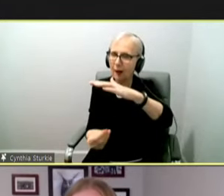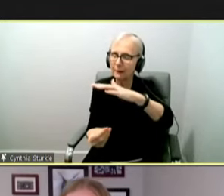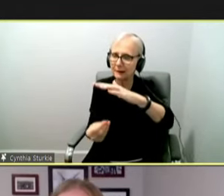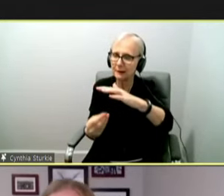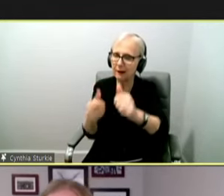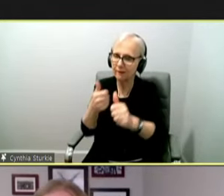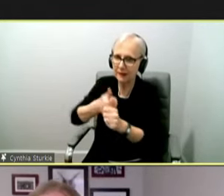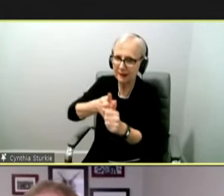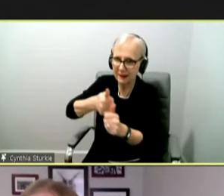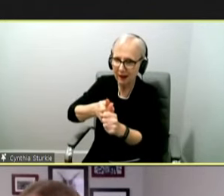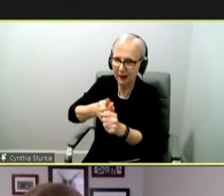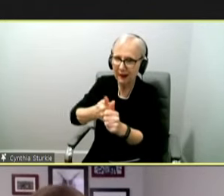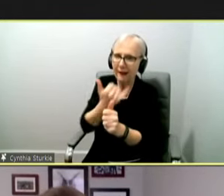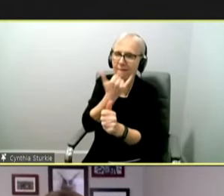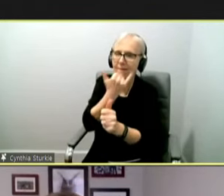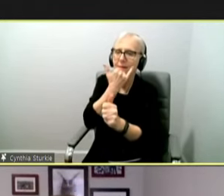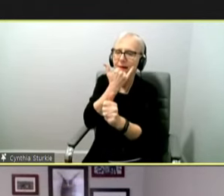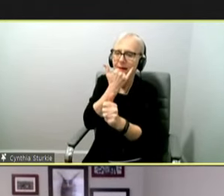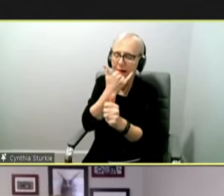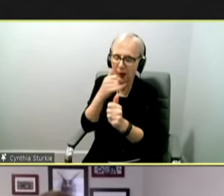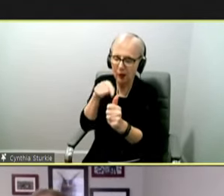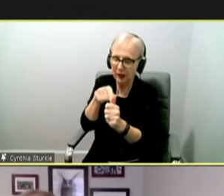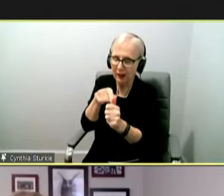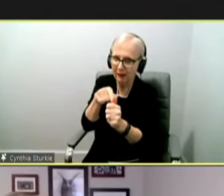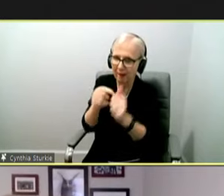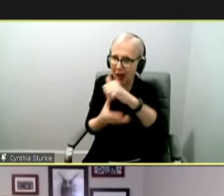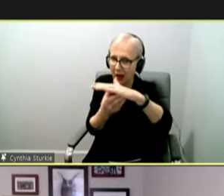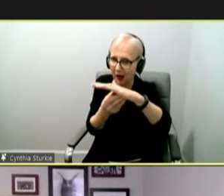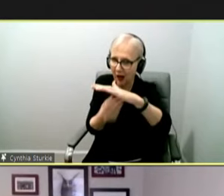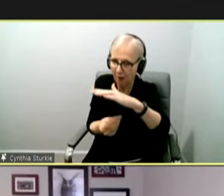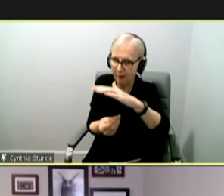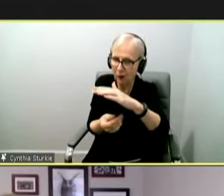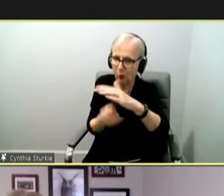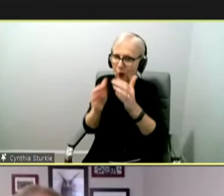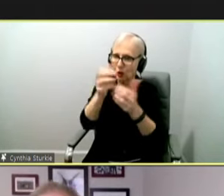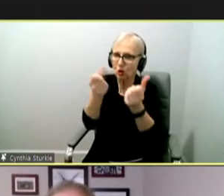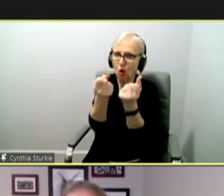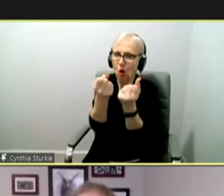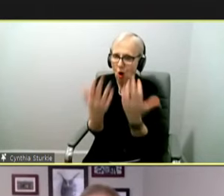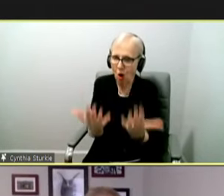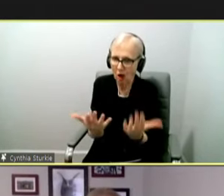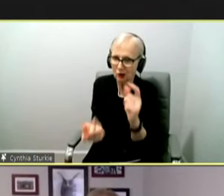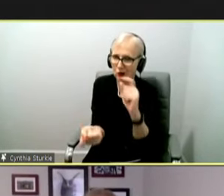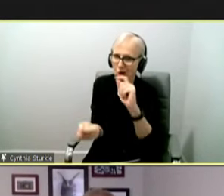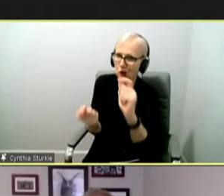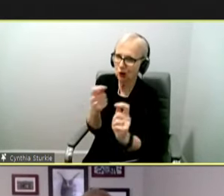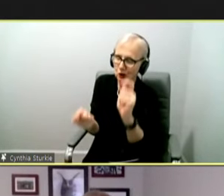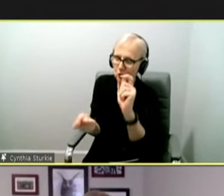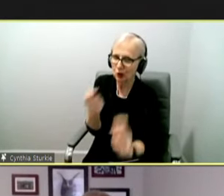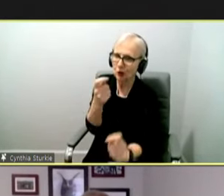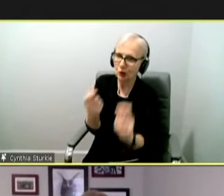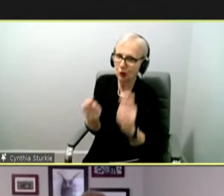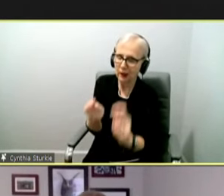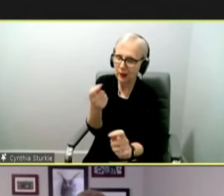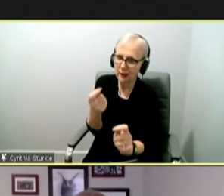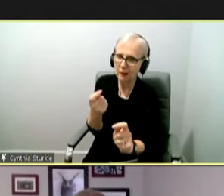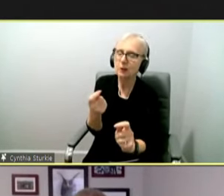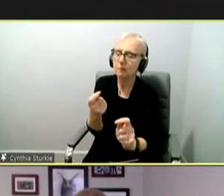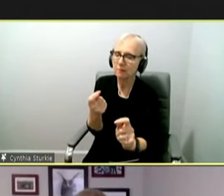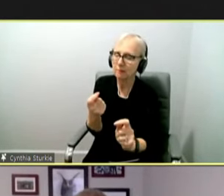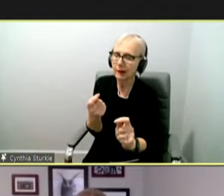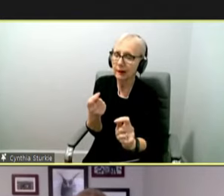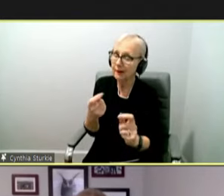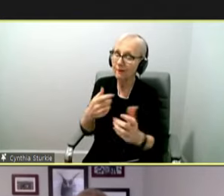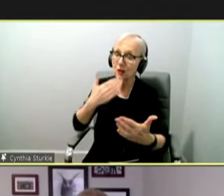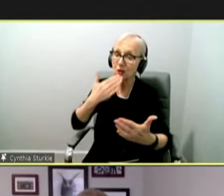have an error in that copying process, which leads to mutation. If that mutation is something that is advantageous, it may become,